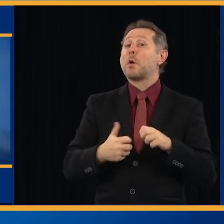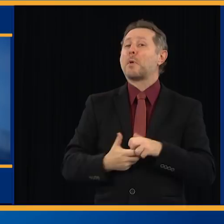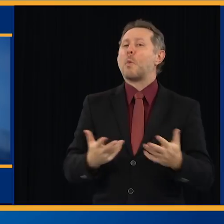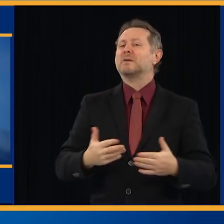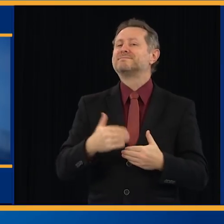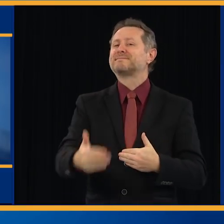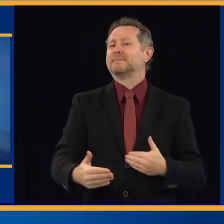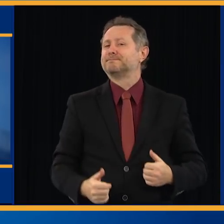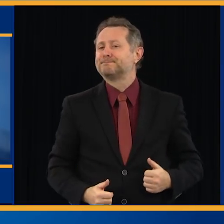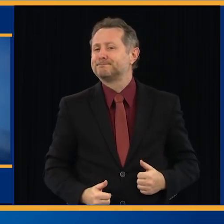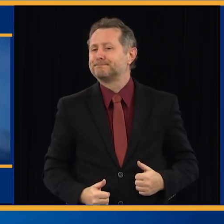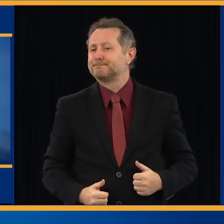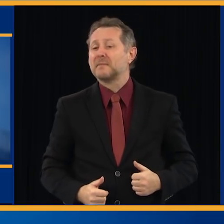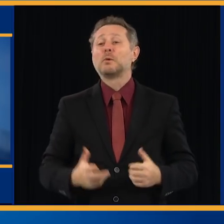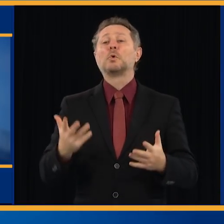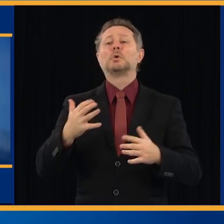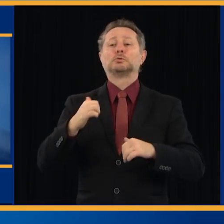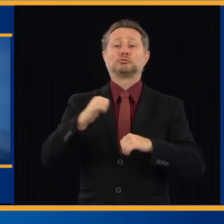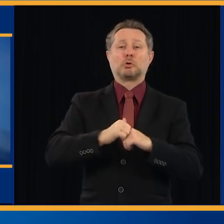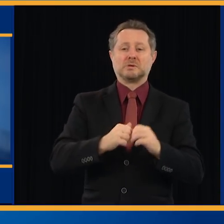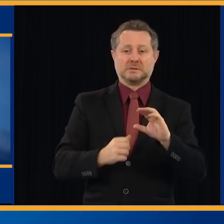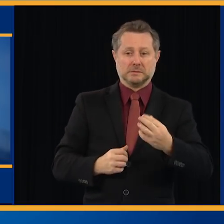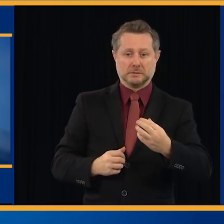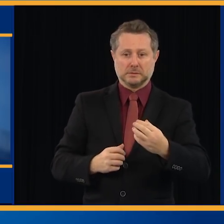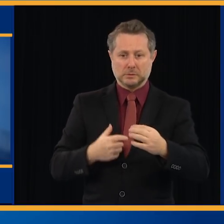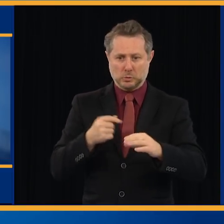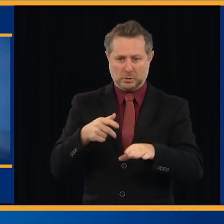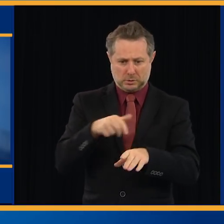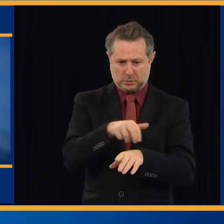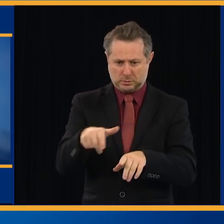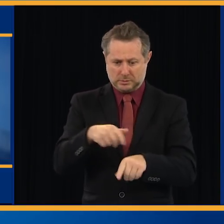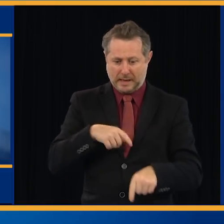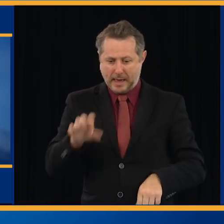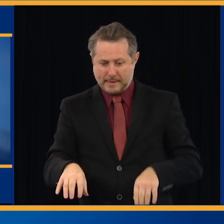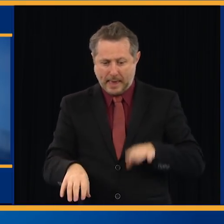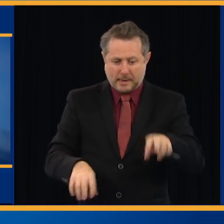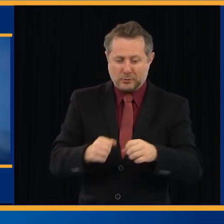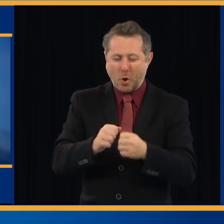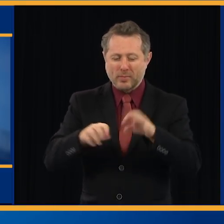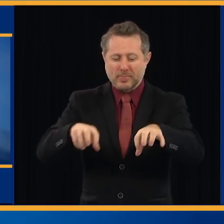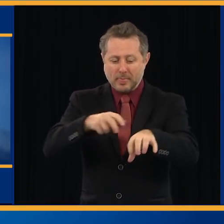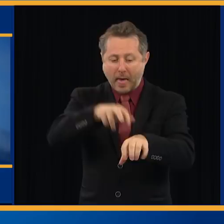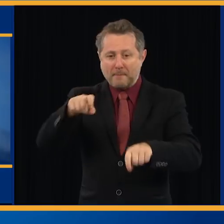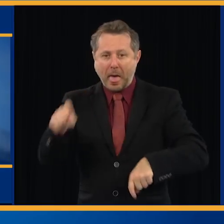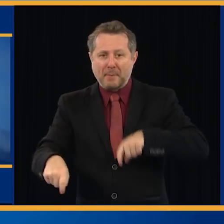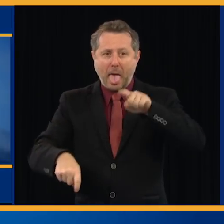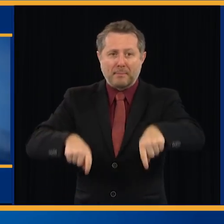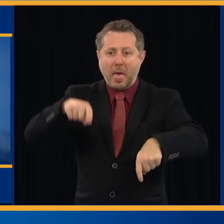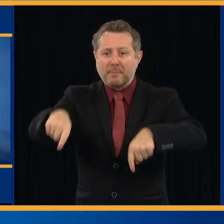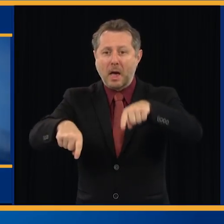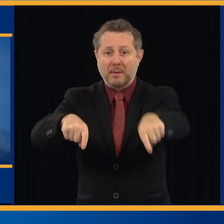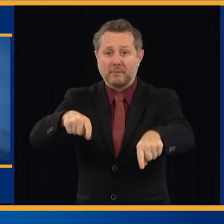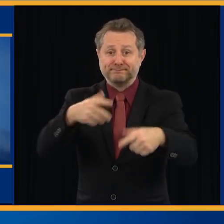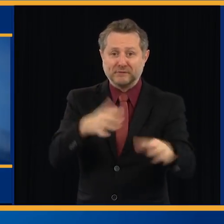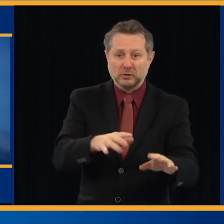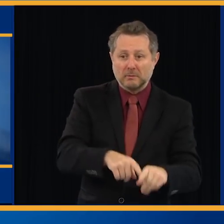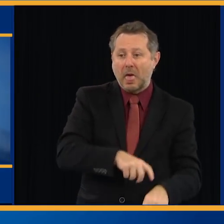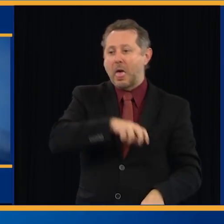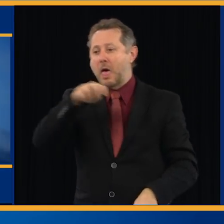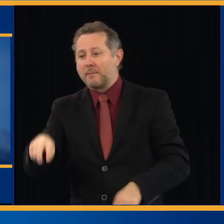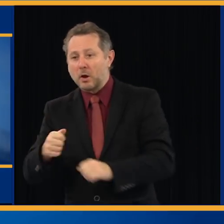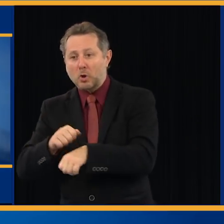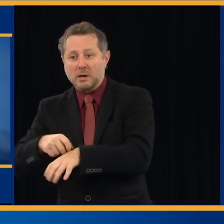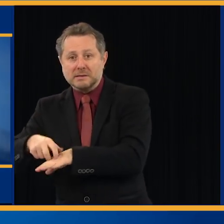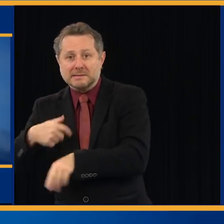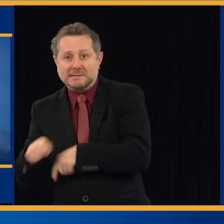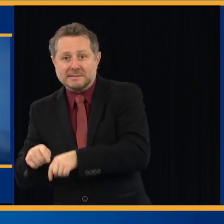morass, right? Problem to problem across the morass. In this situation, every day, there's a new